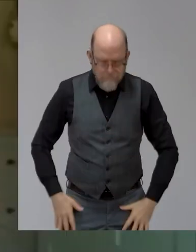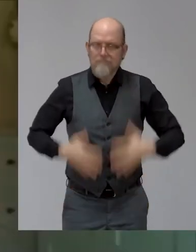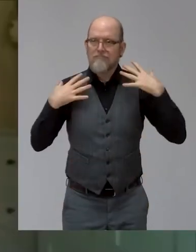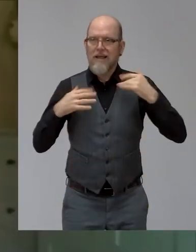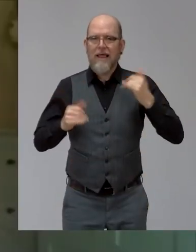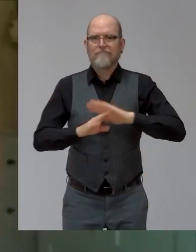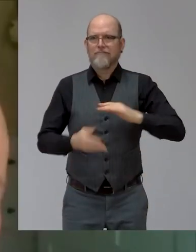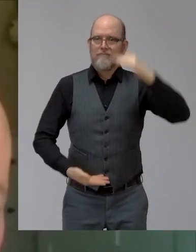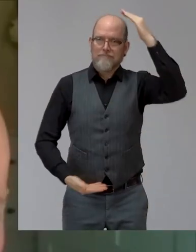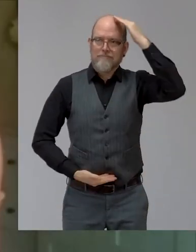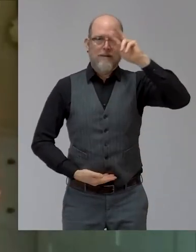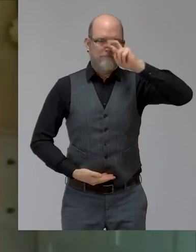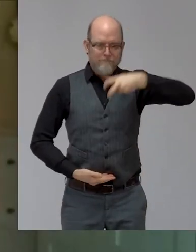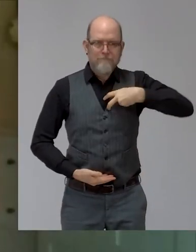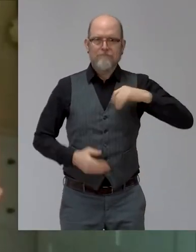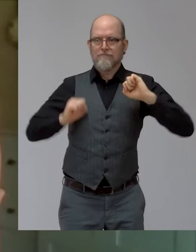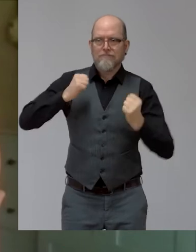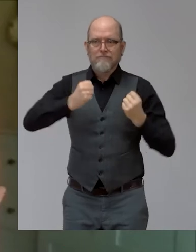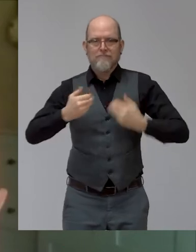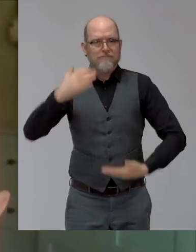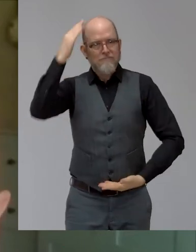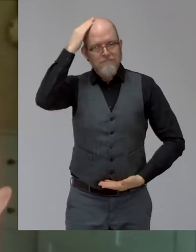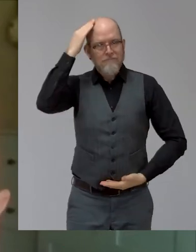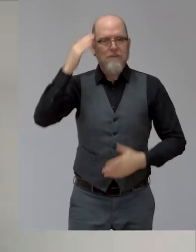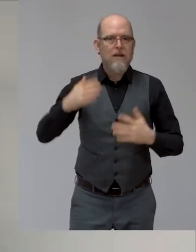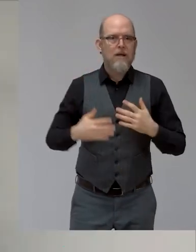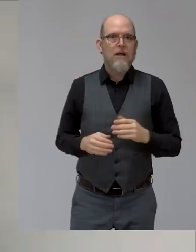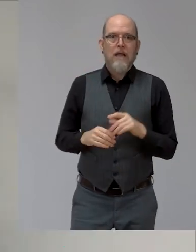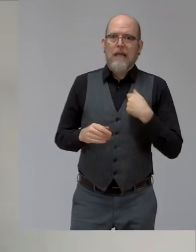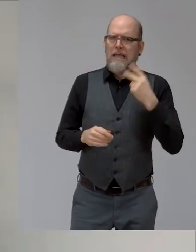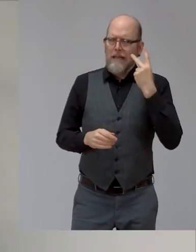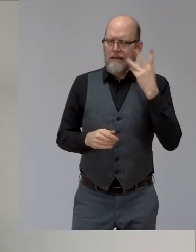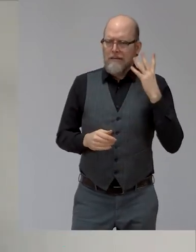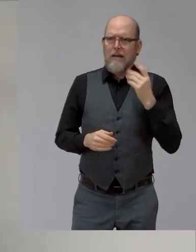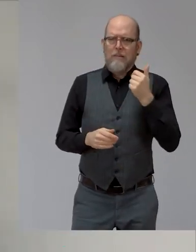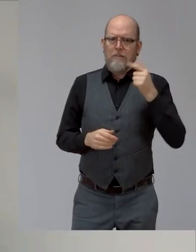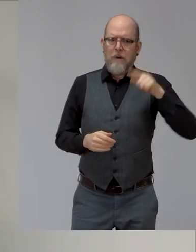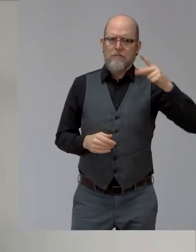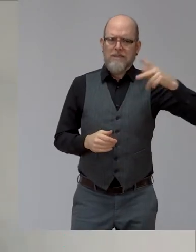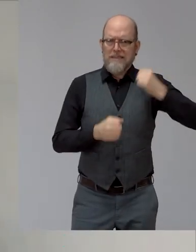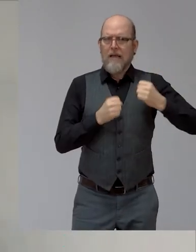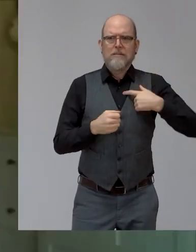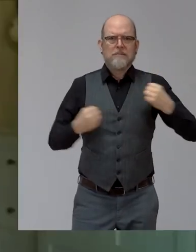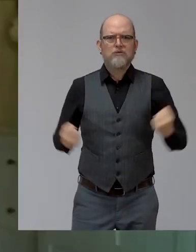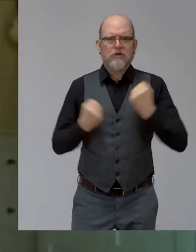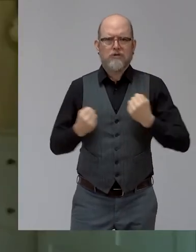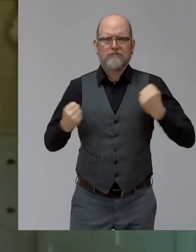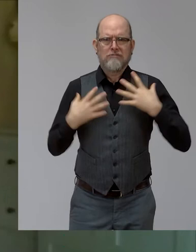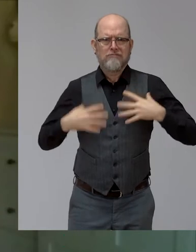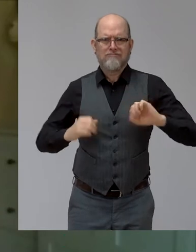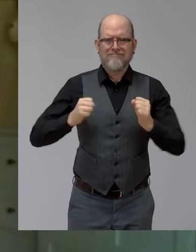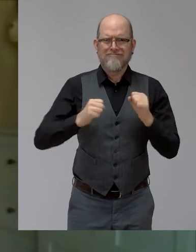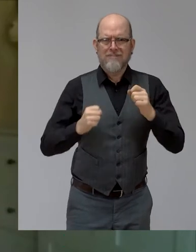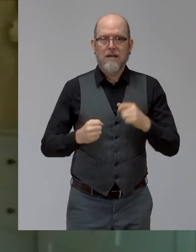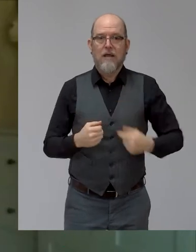last year because I managed to break all the titanium in my back. So, uh, I had to go through the whole process of the operation again and have it all